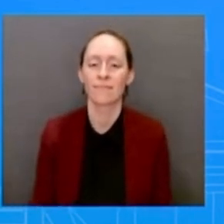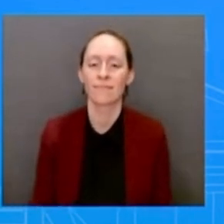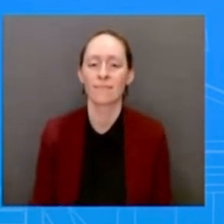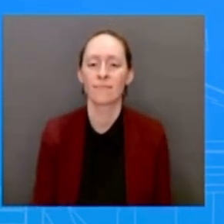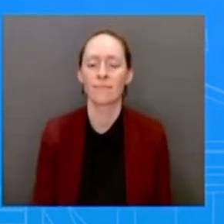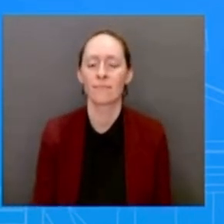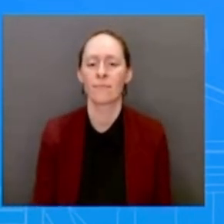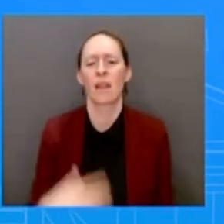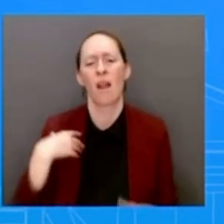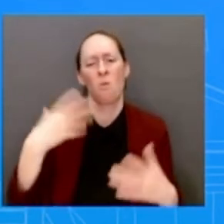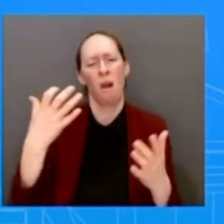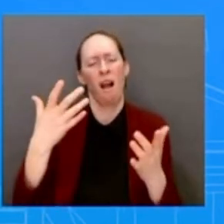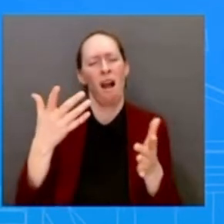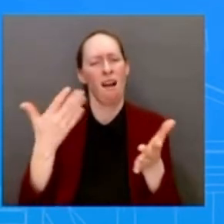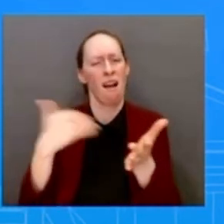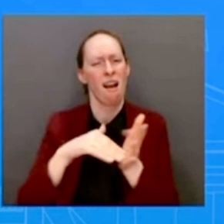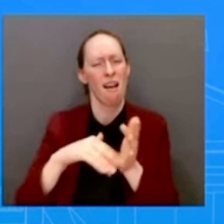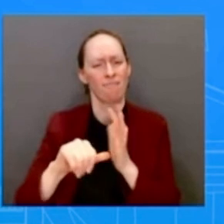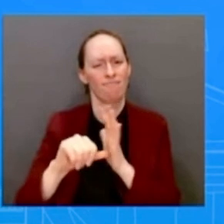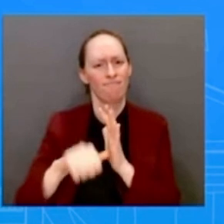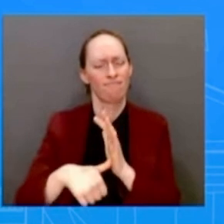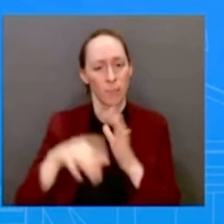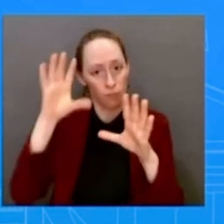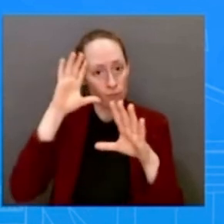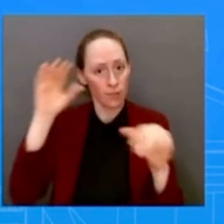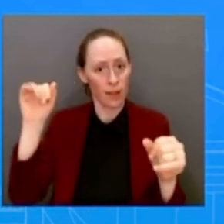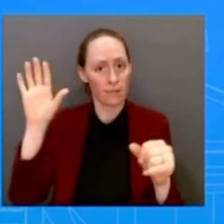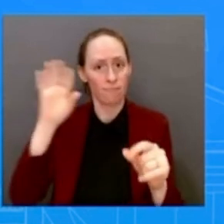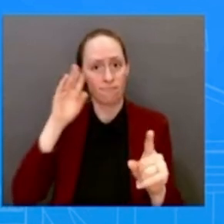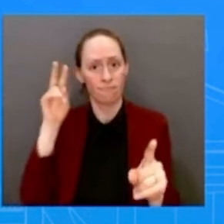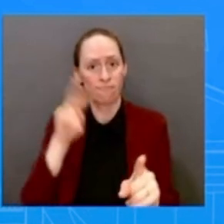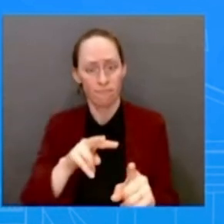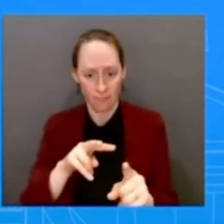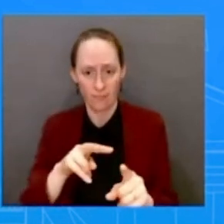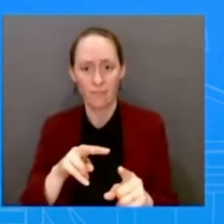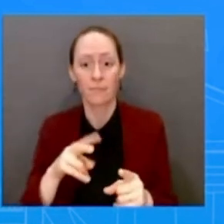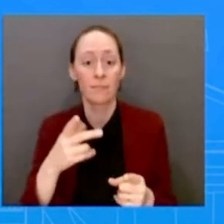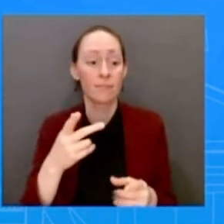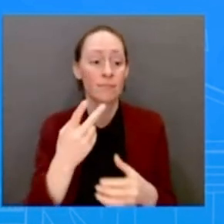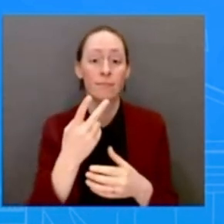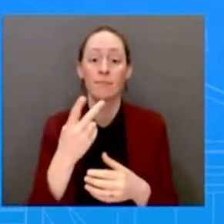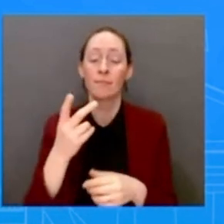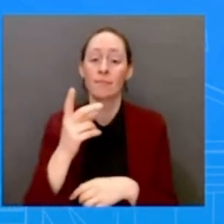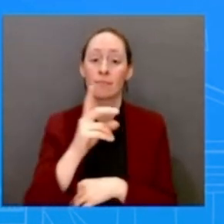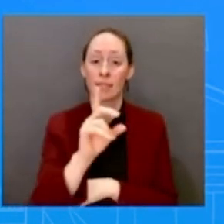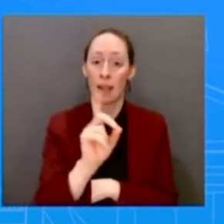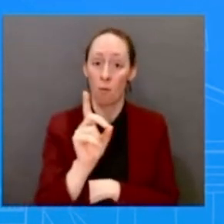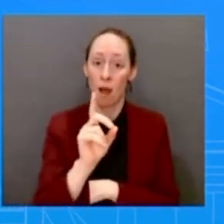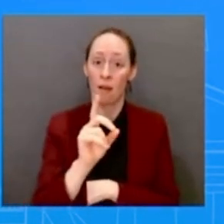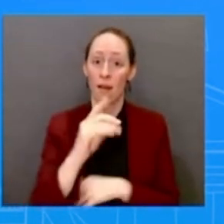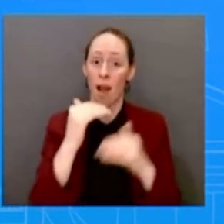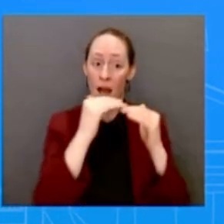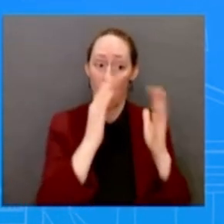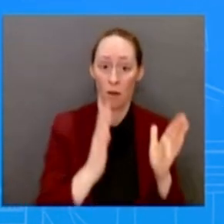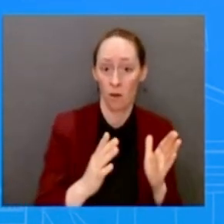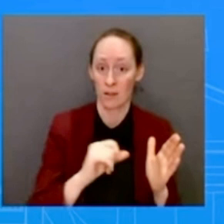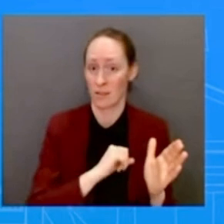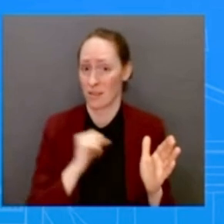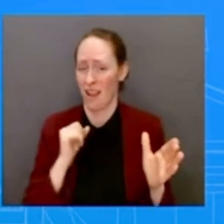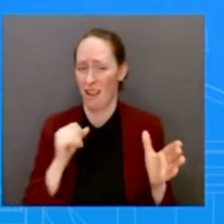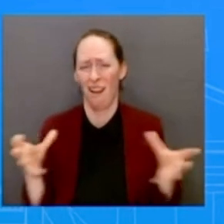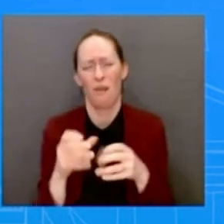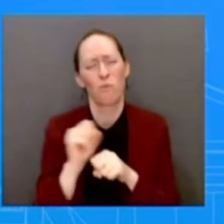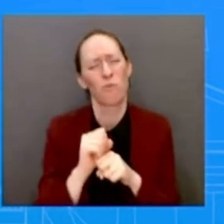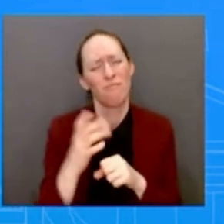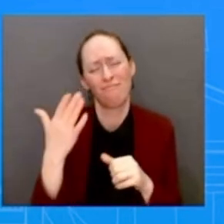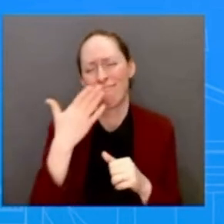with House Democrats and Senate Democrats as well. We have worked together. The President has worked very well with the members on delivering